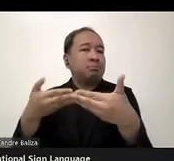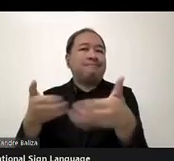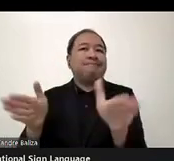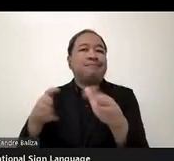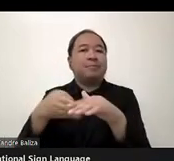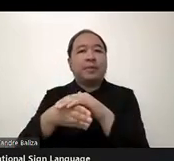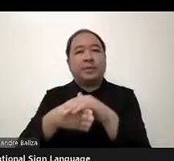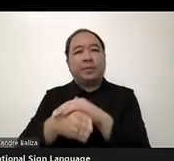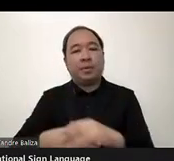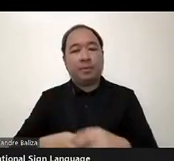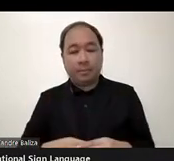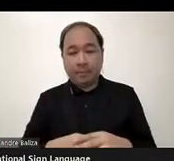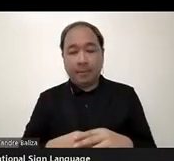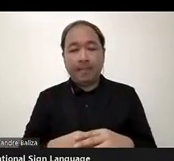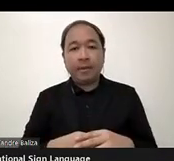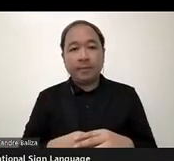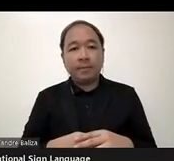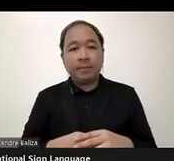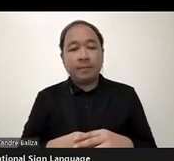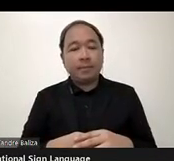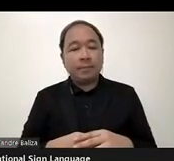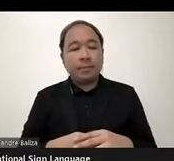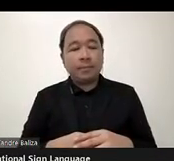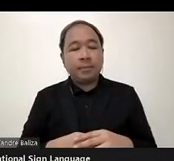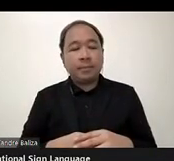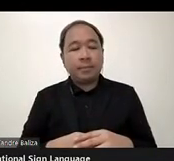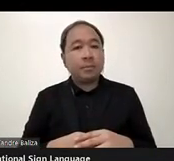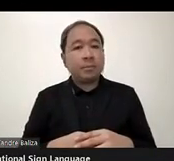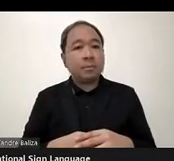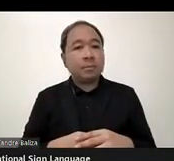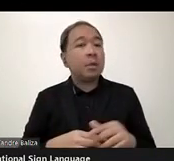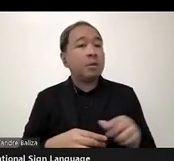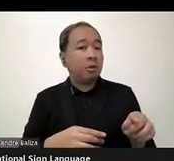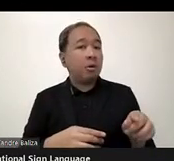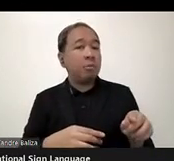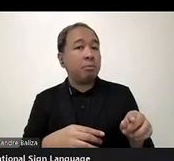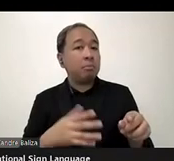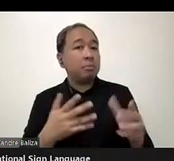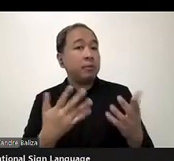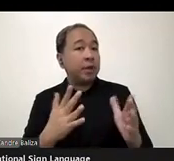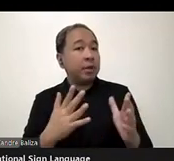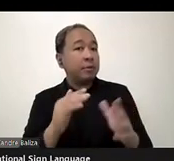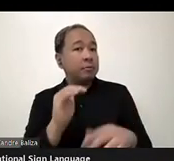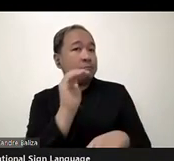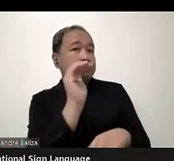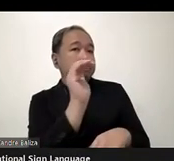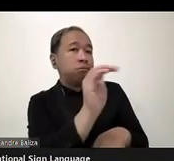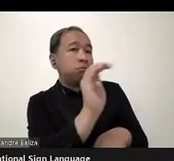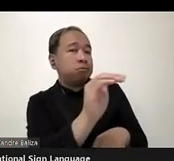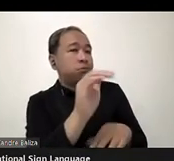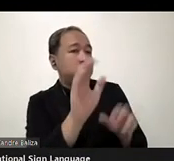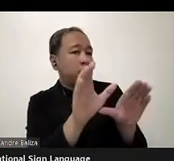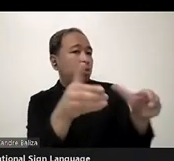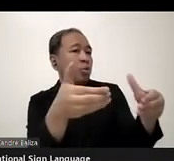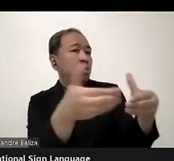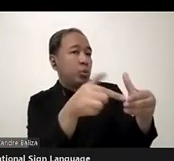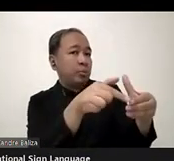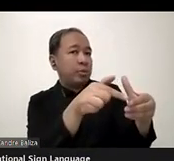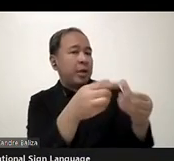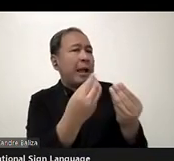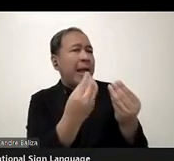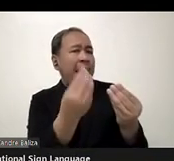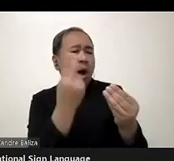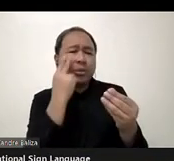And then finally, we've left it up to groups who approach us to determine how they measure the outcomes of their